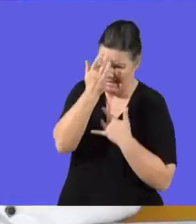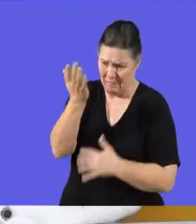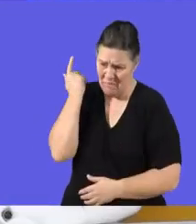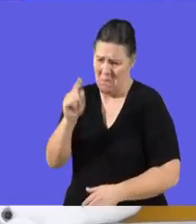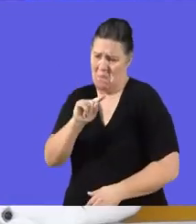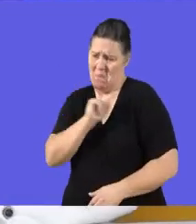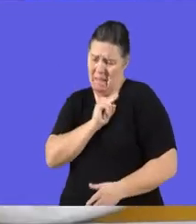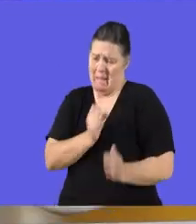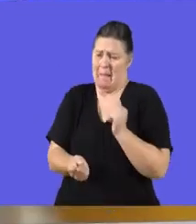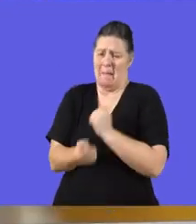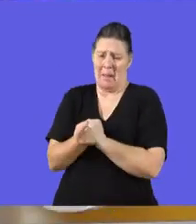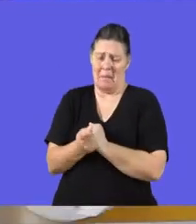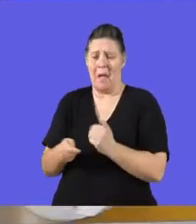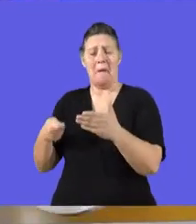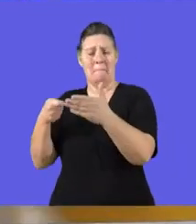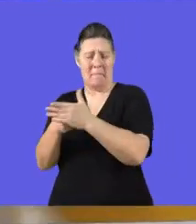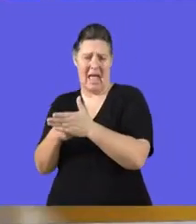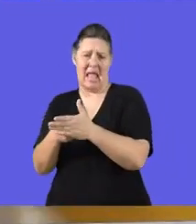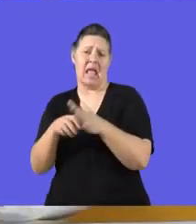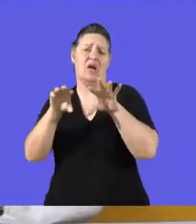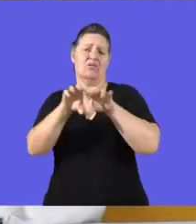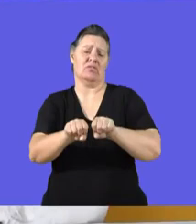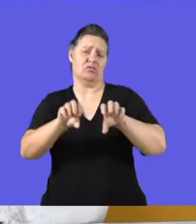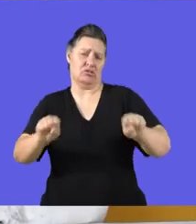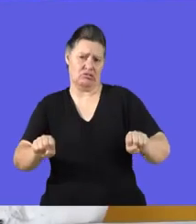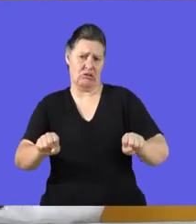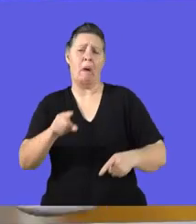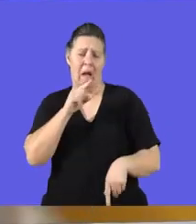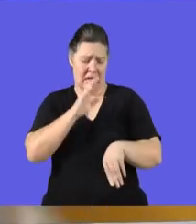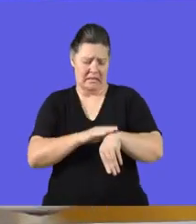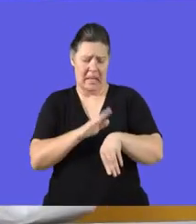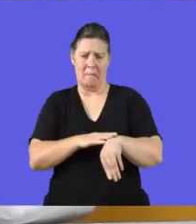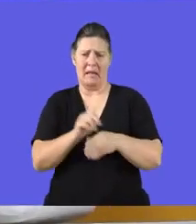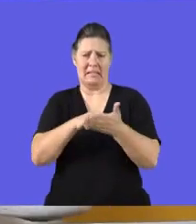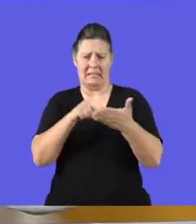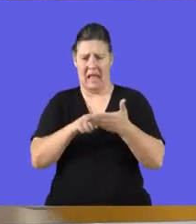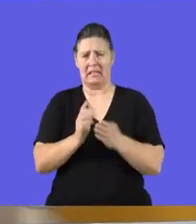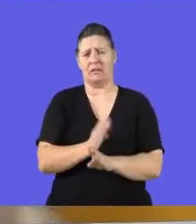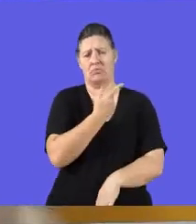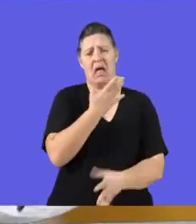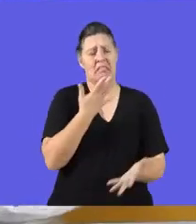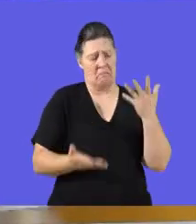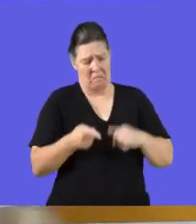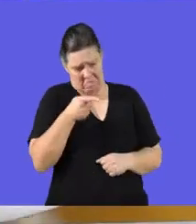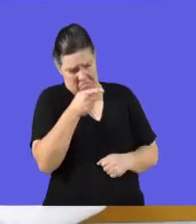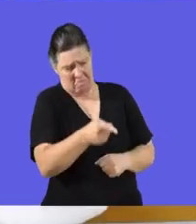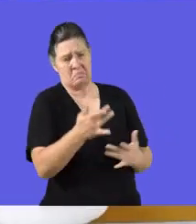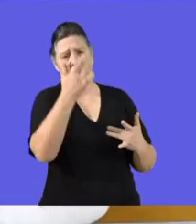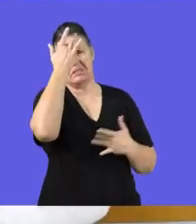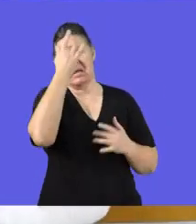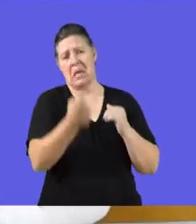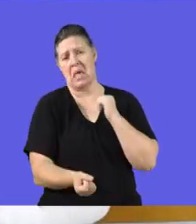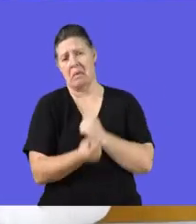explain to them that this is what happened. I bought food that had expired. That is why you, my